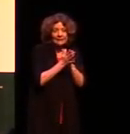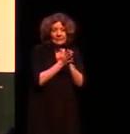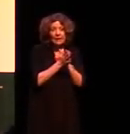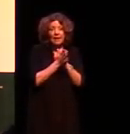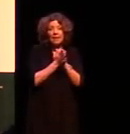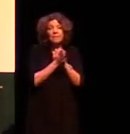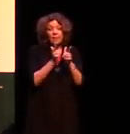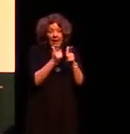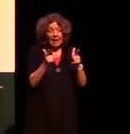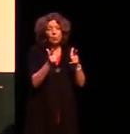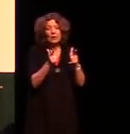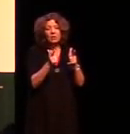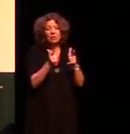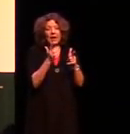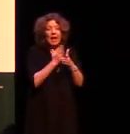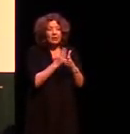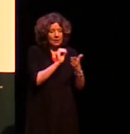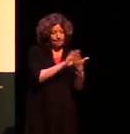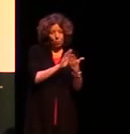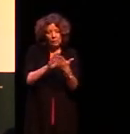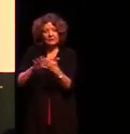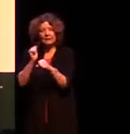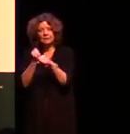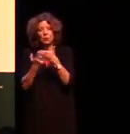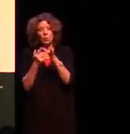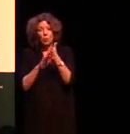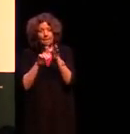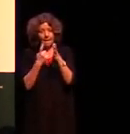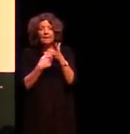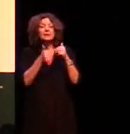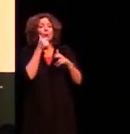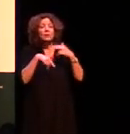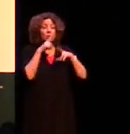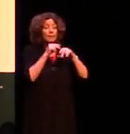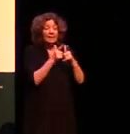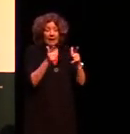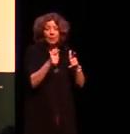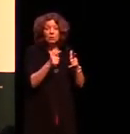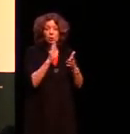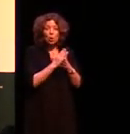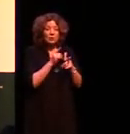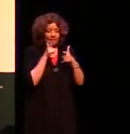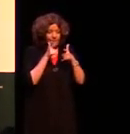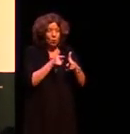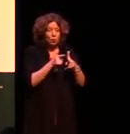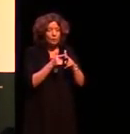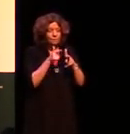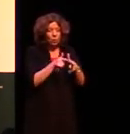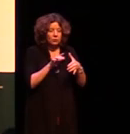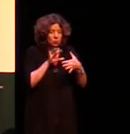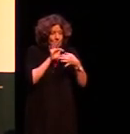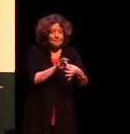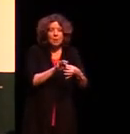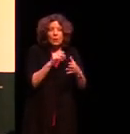language encodes in its grammar so that as a speaker of that language you're forced to engage with these meanings